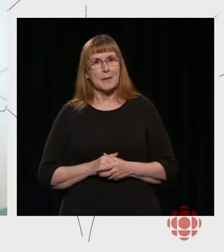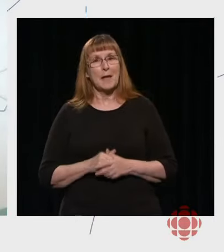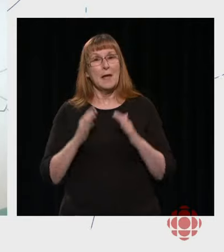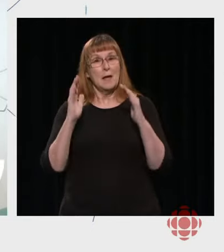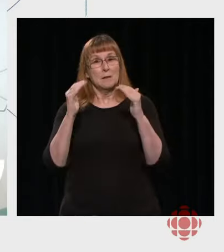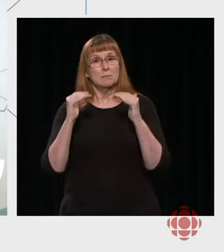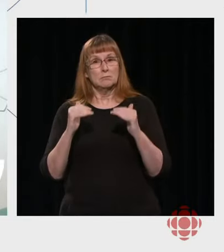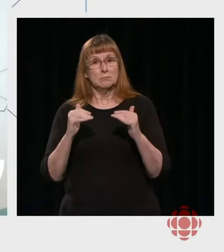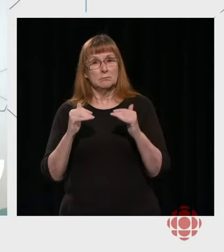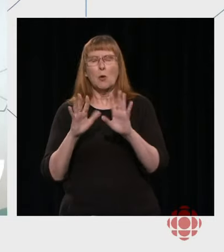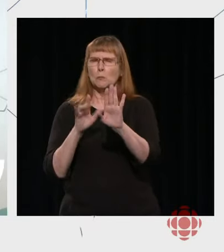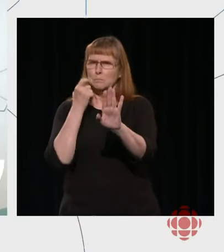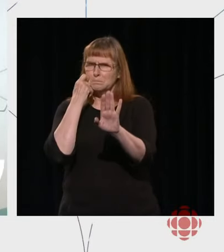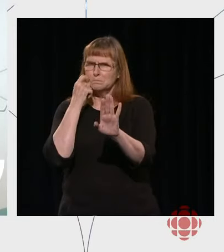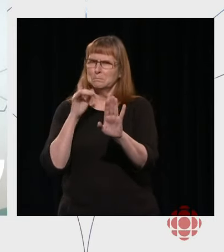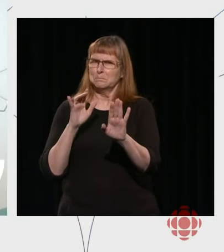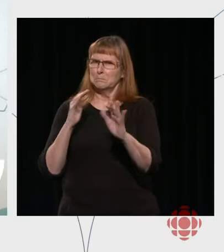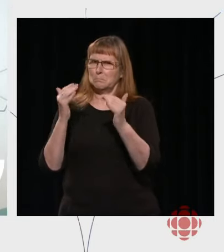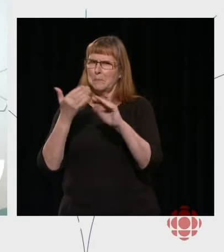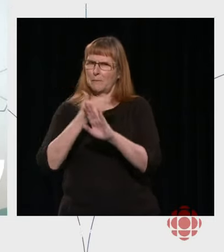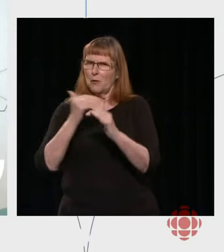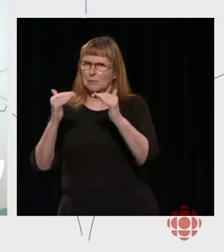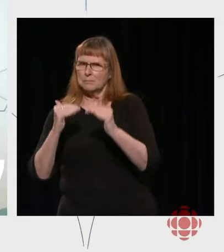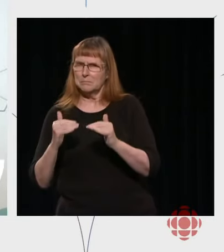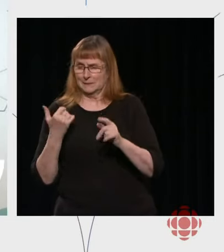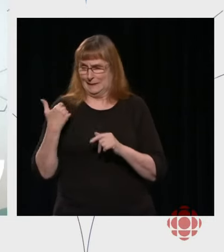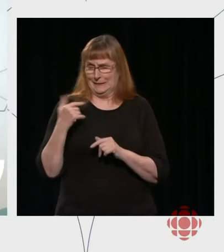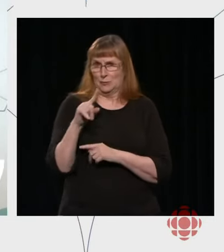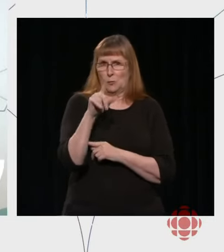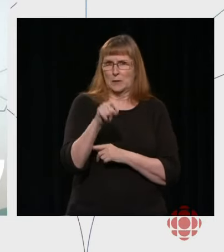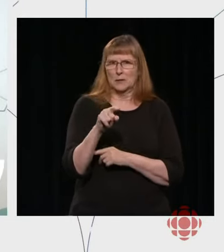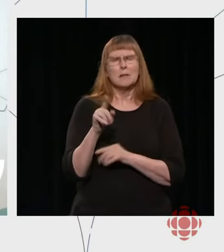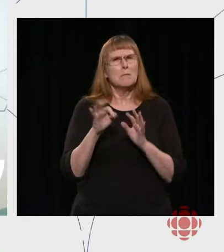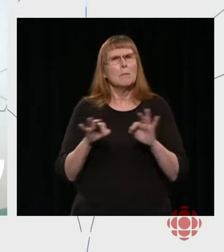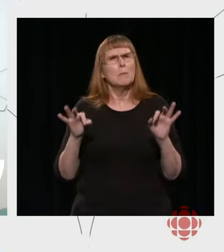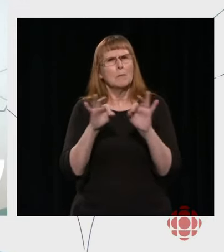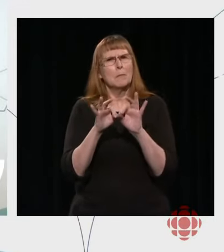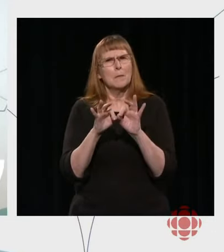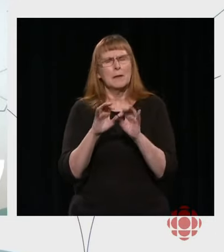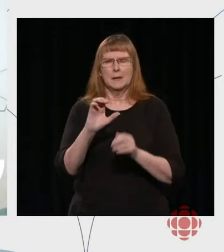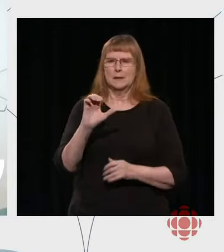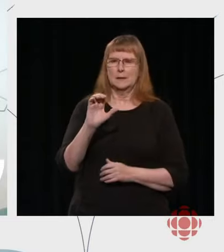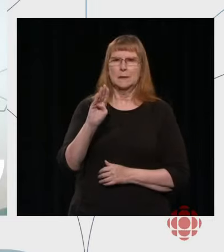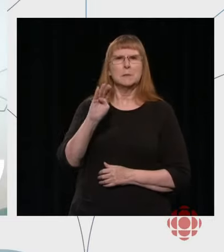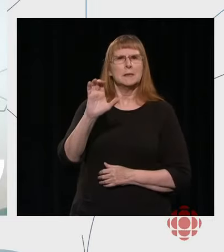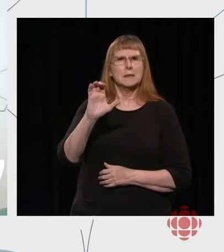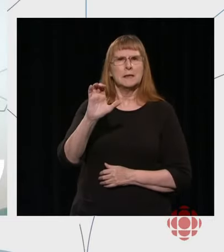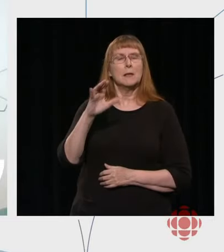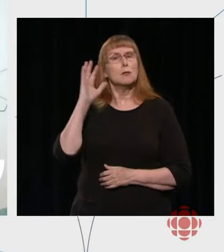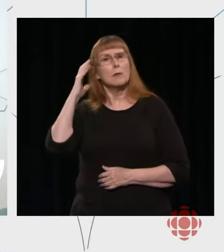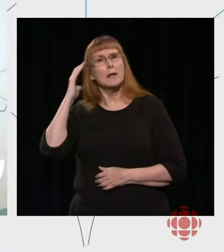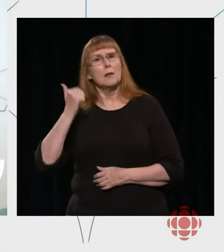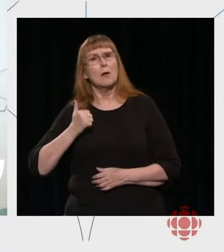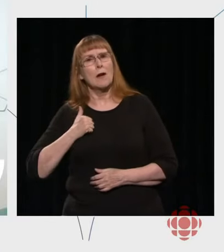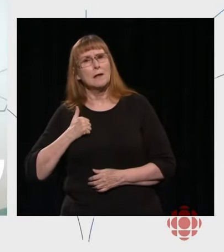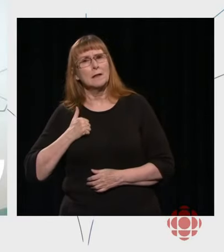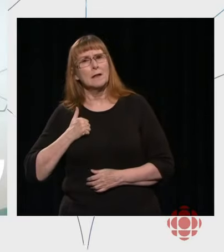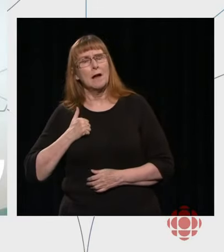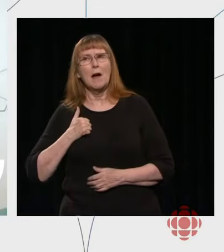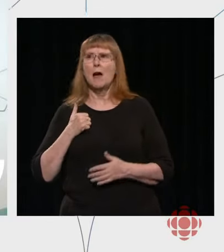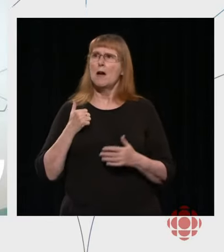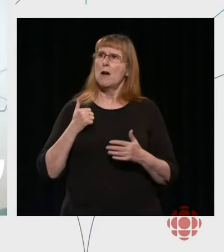I think that question is a very important one. The fact that CBC Radio Canada positions itself as a leader